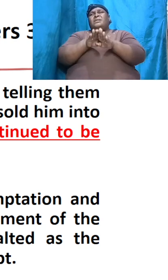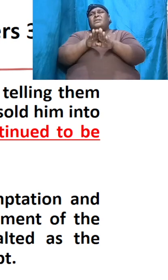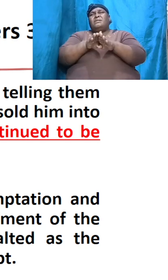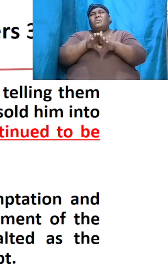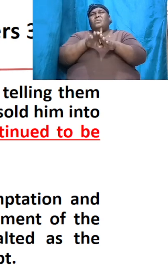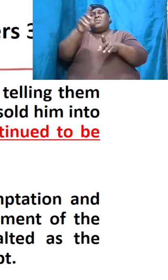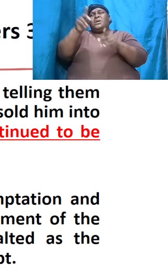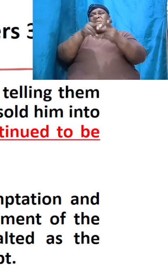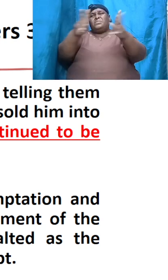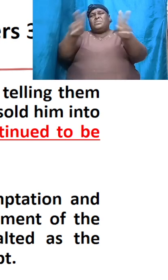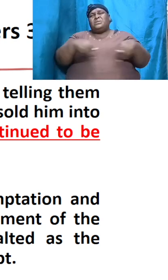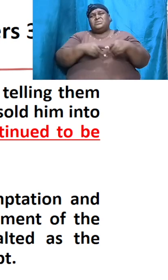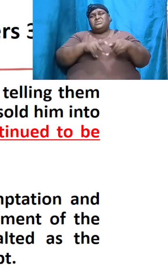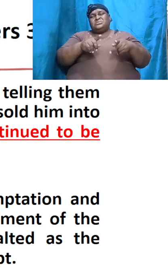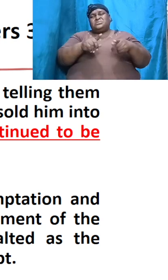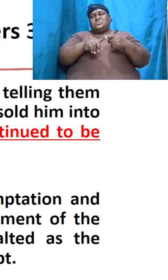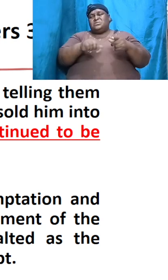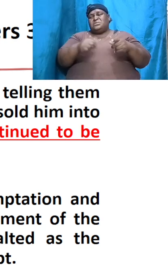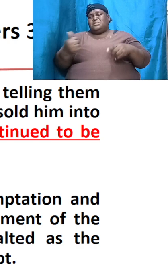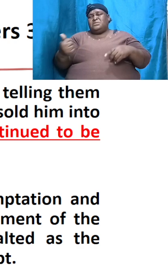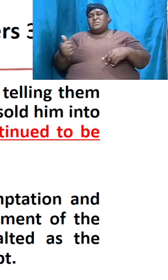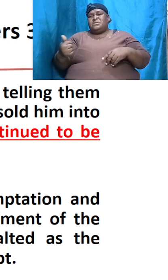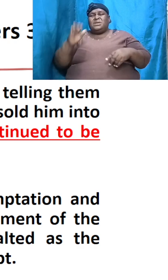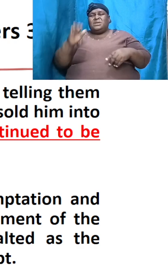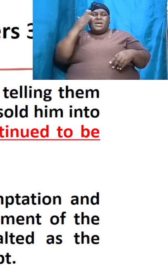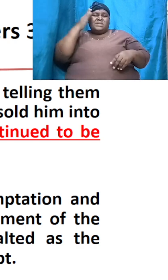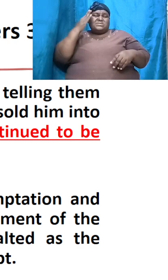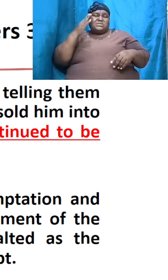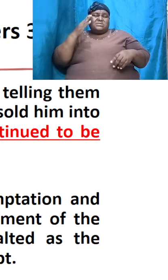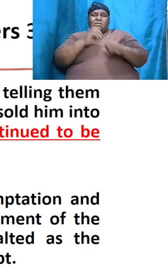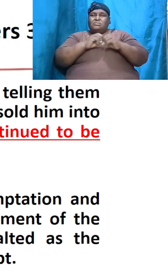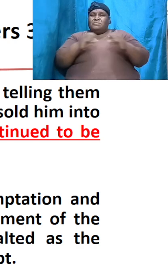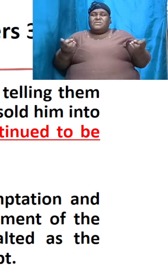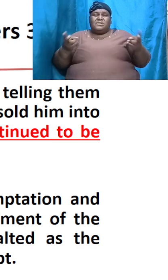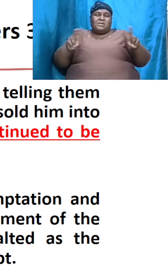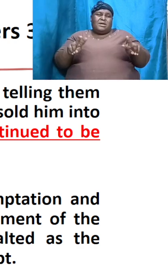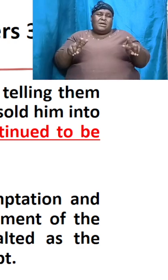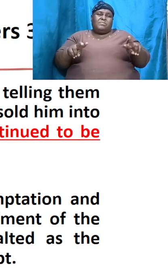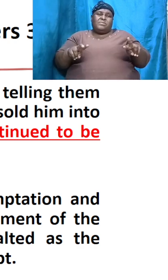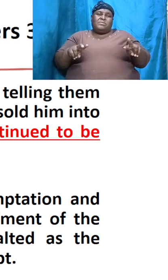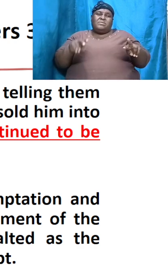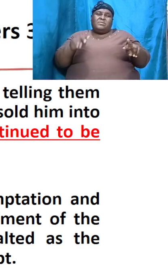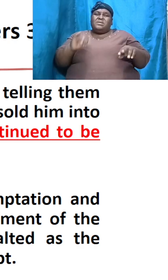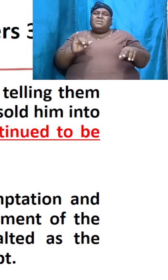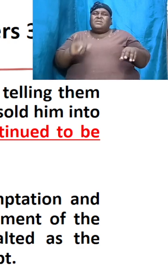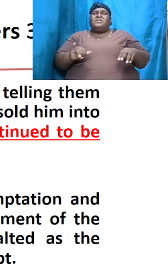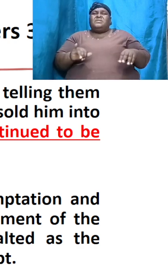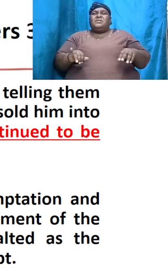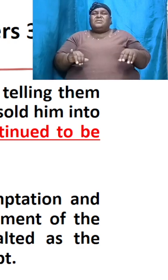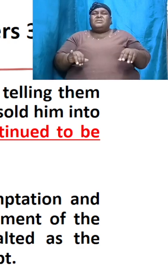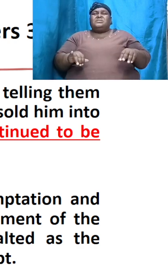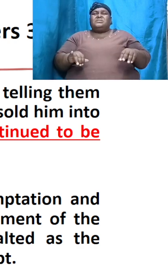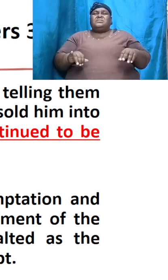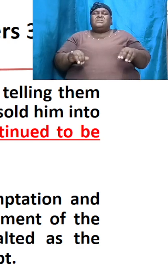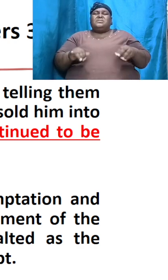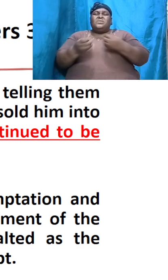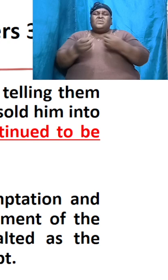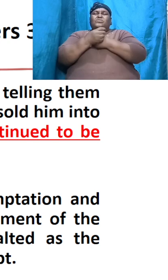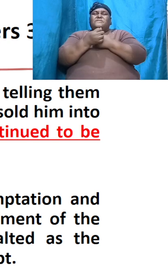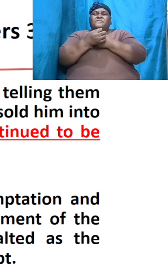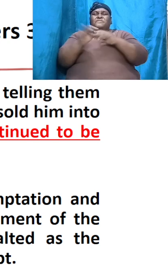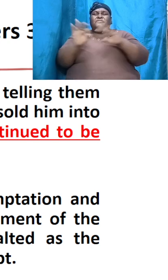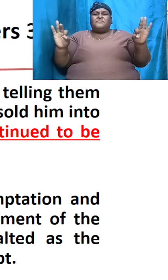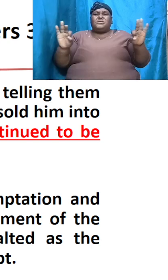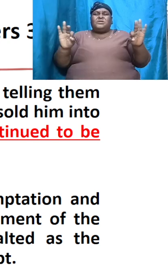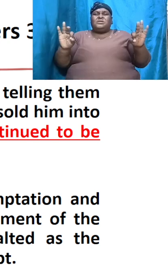to the other and it just seemed as if nothing would have happened that would facilitate his release but